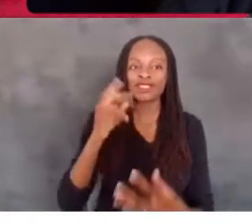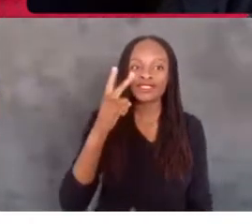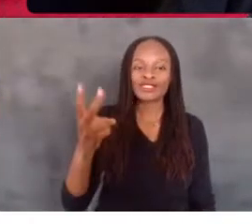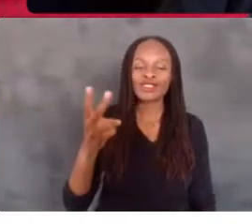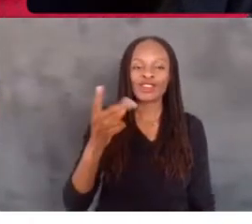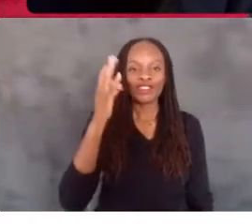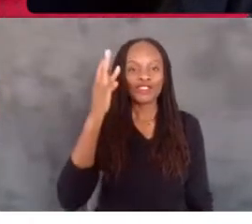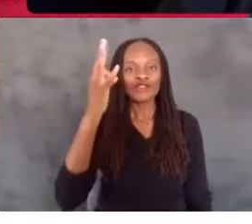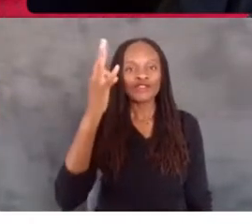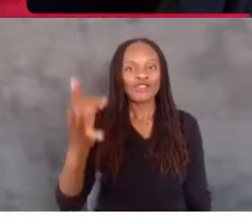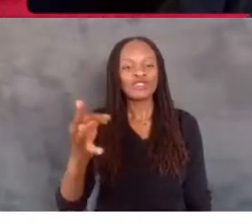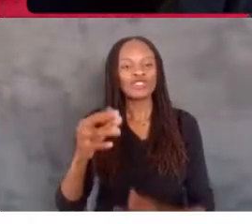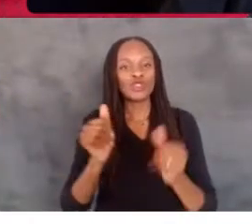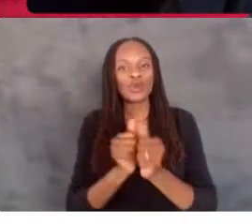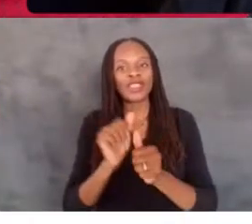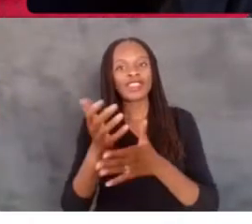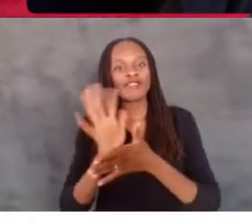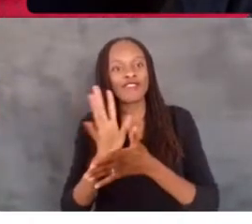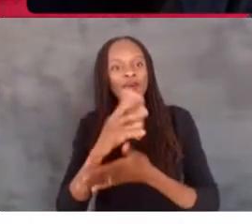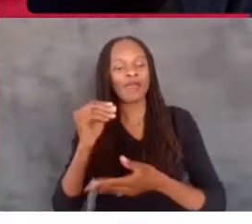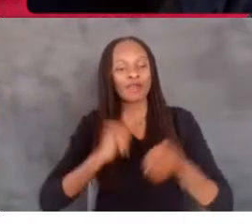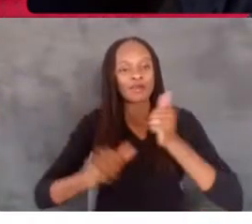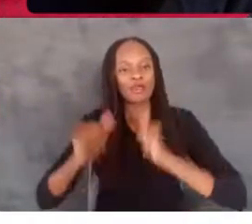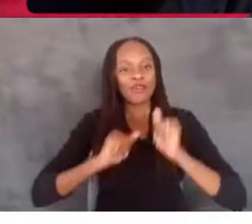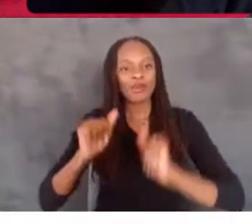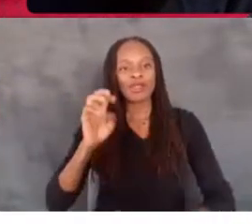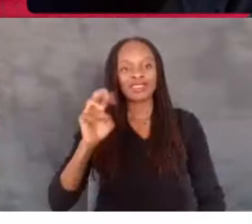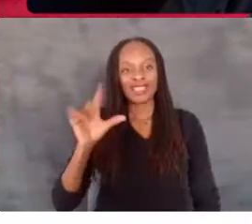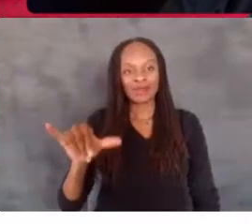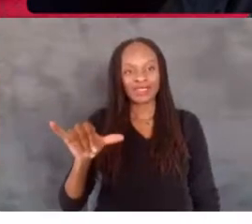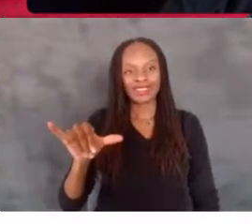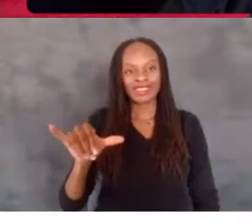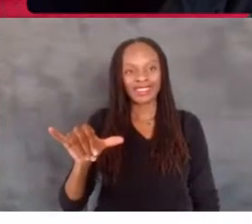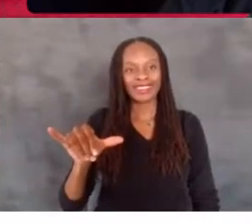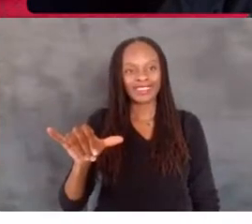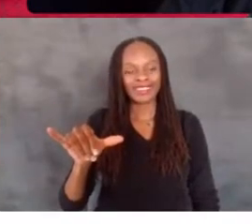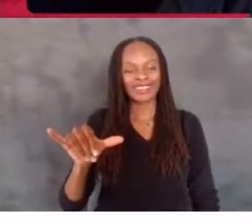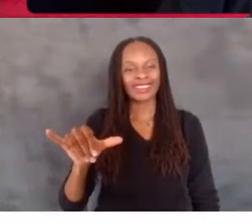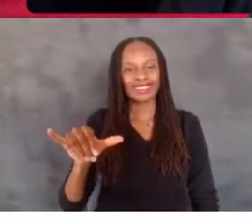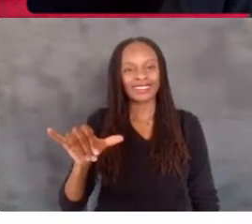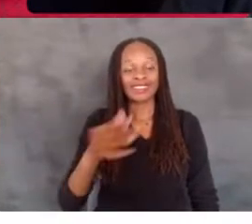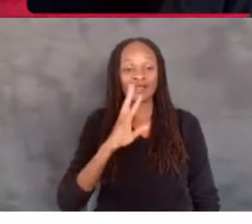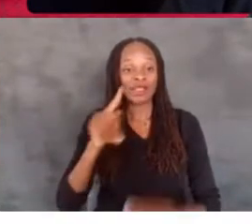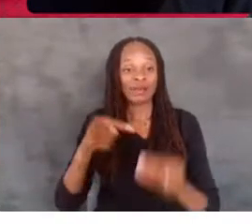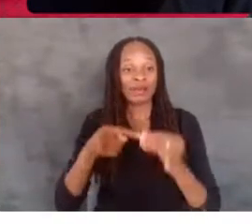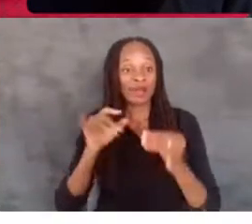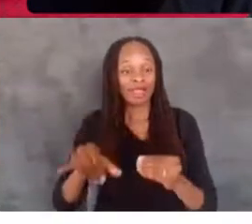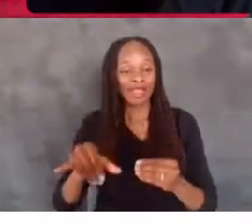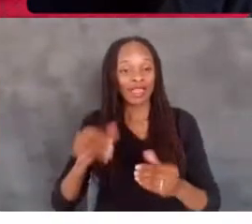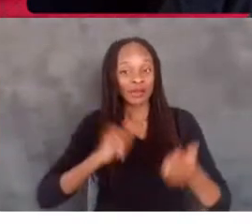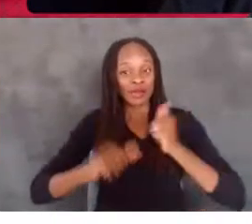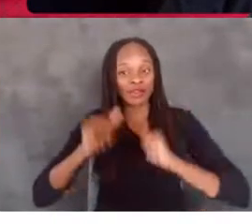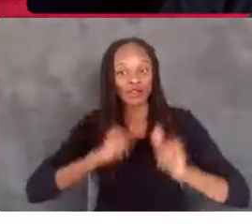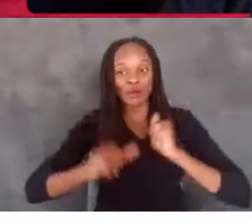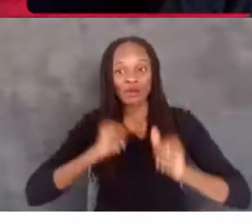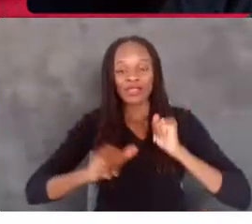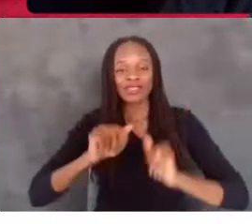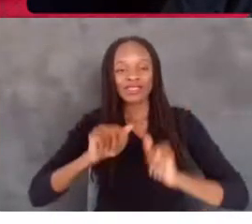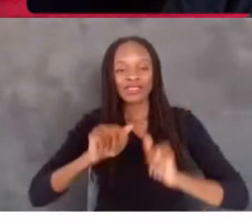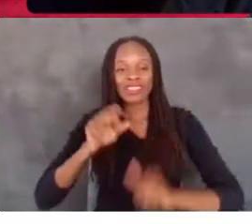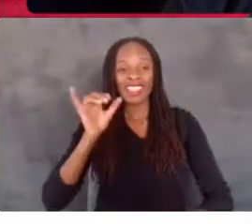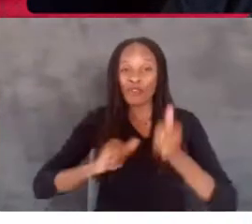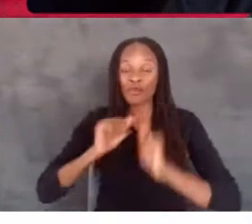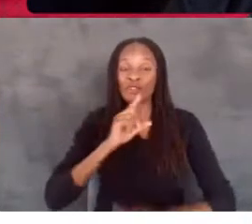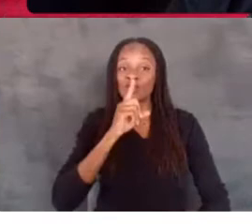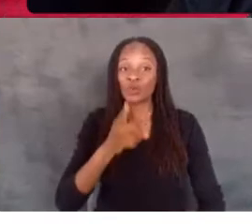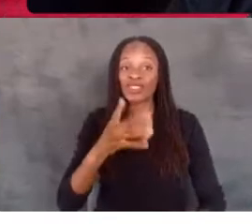film and performance, Emily. You know, speaking of that performance, that performance really